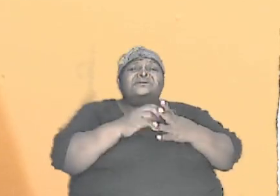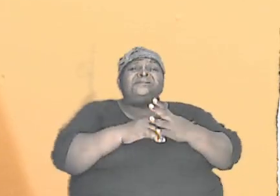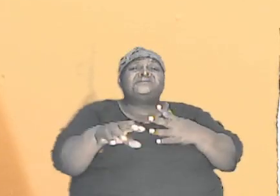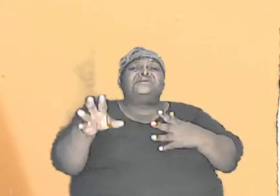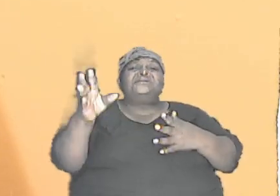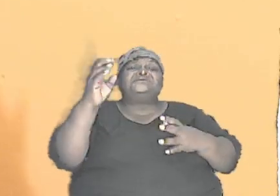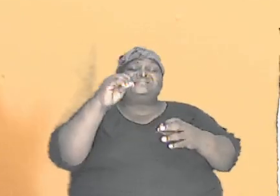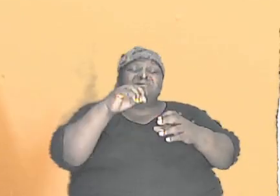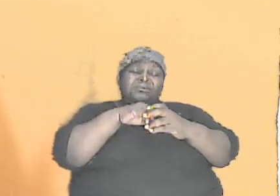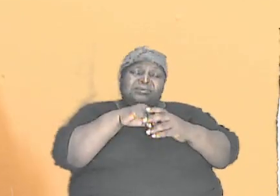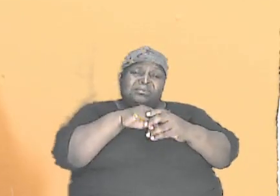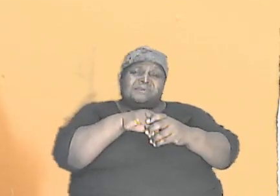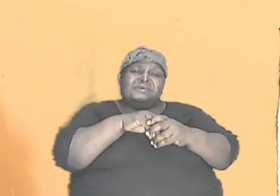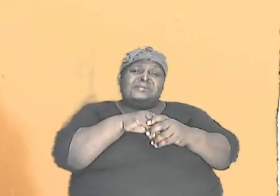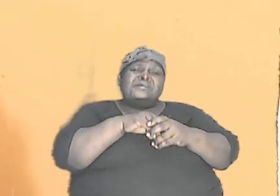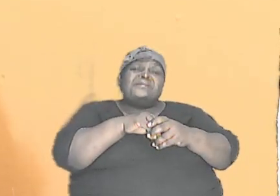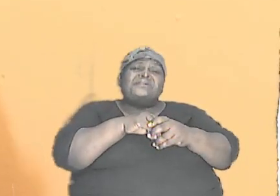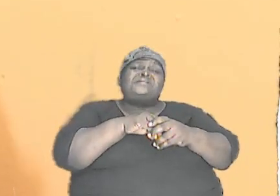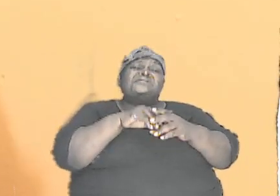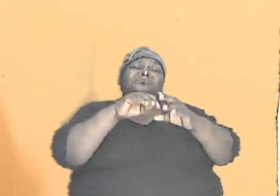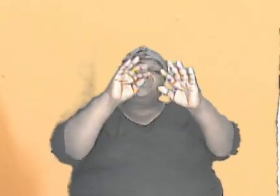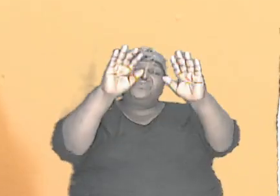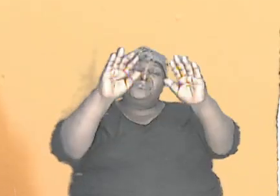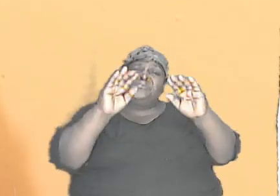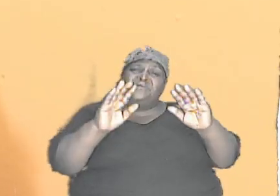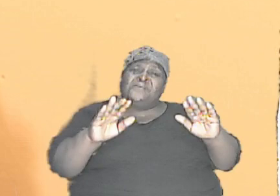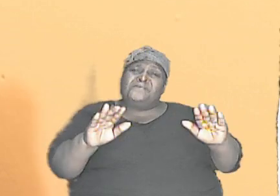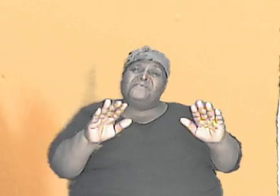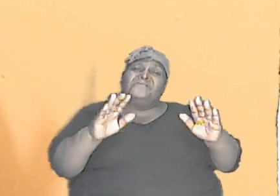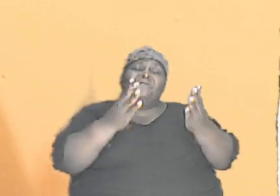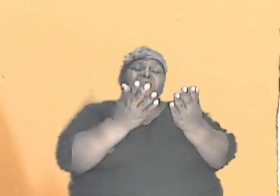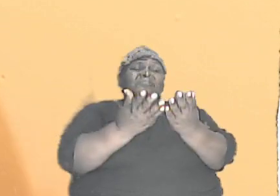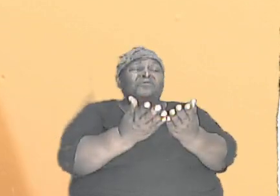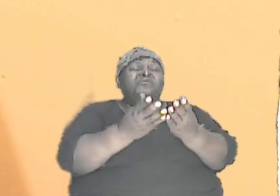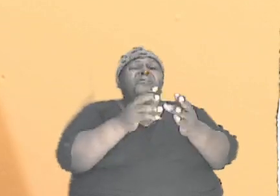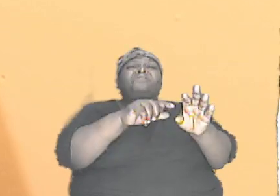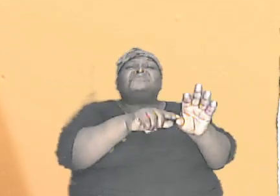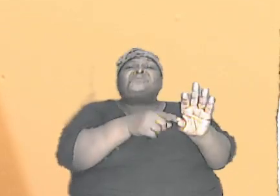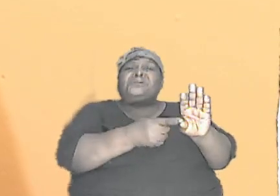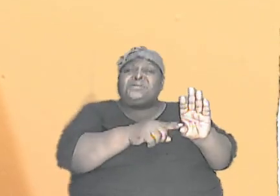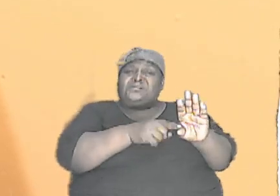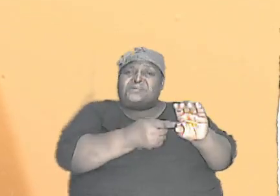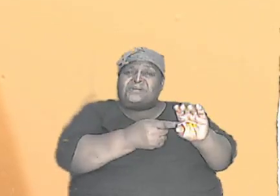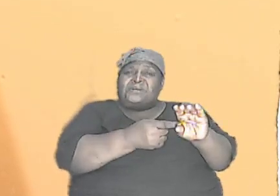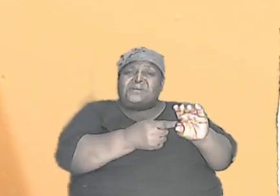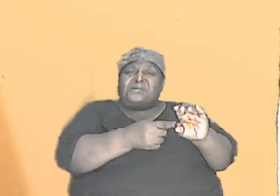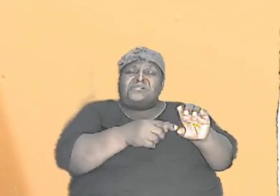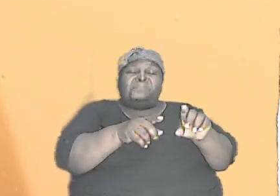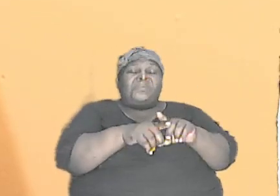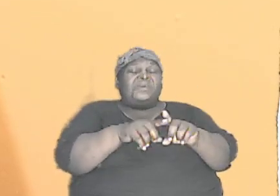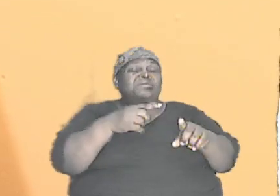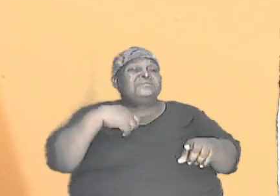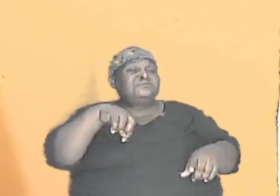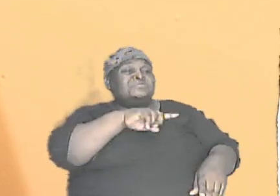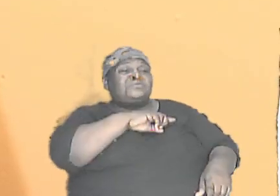in this wonderful book of beginnings. As we have said